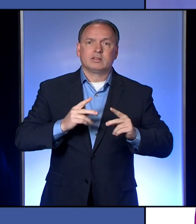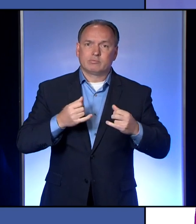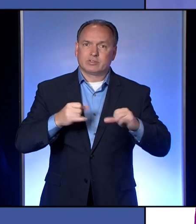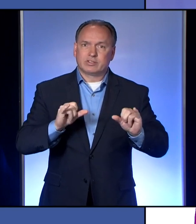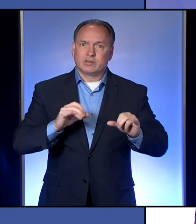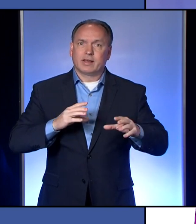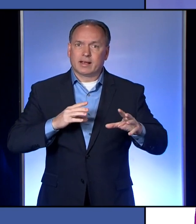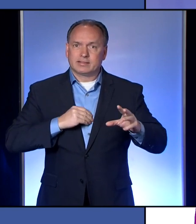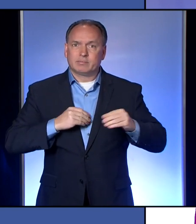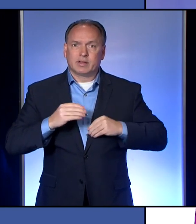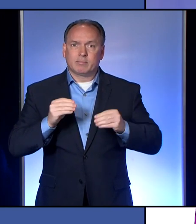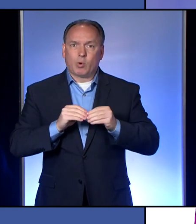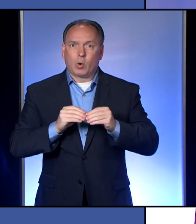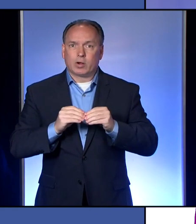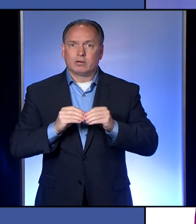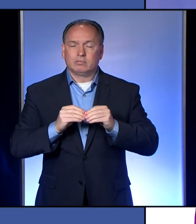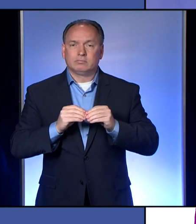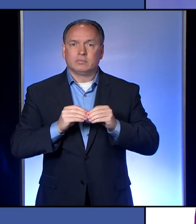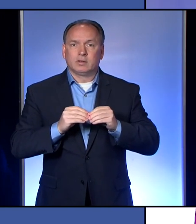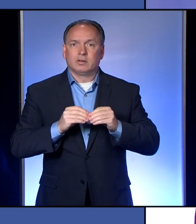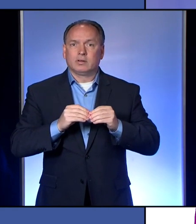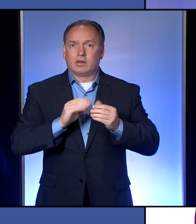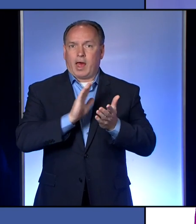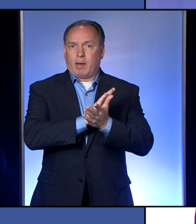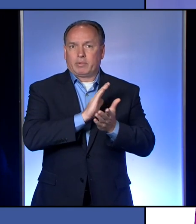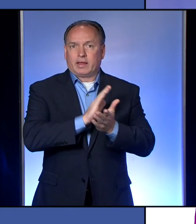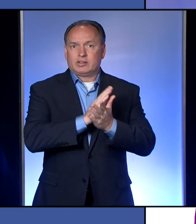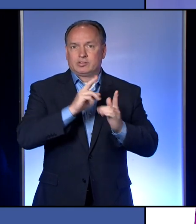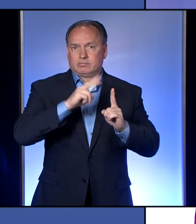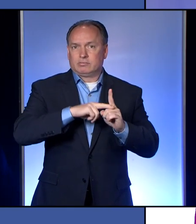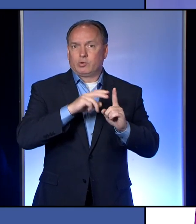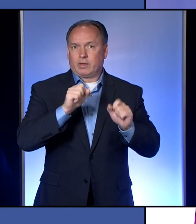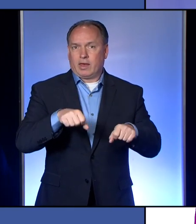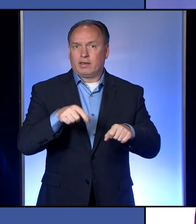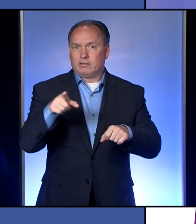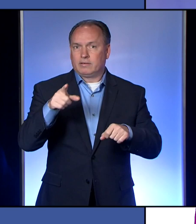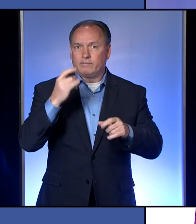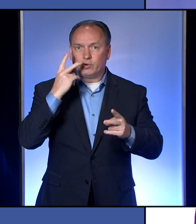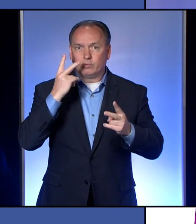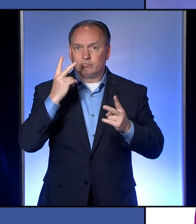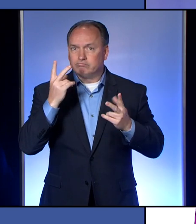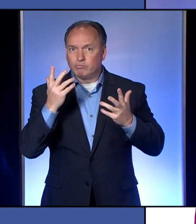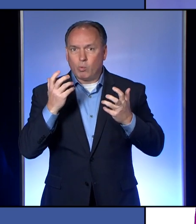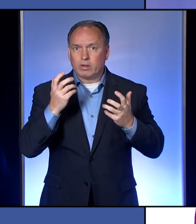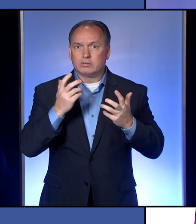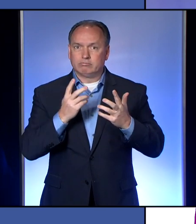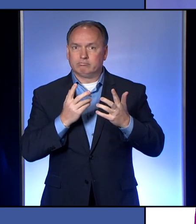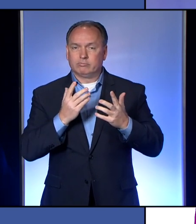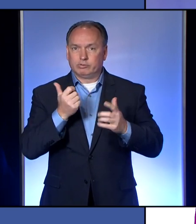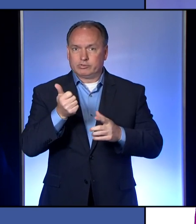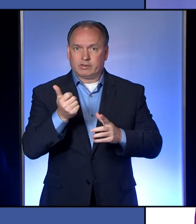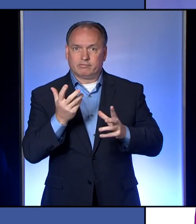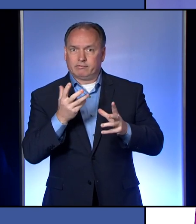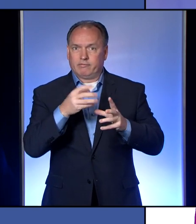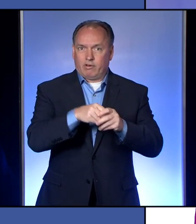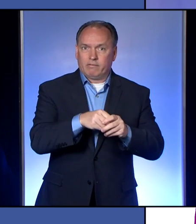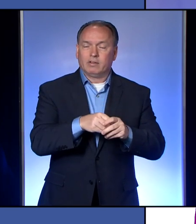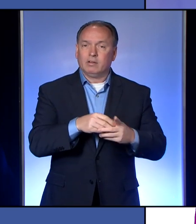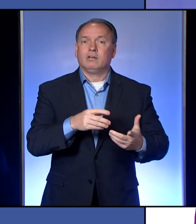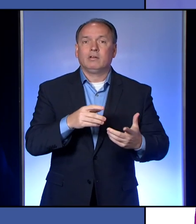if you are interested and are qualified for these positions, you can look at the application process at careers